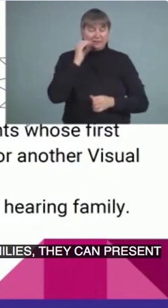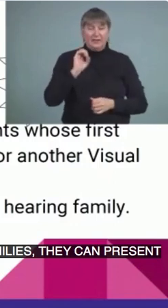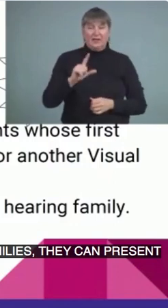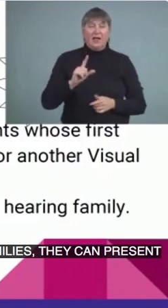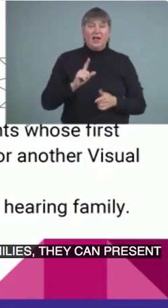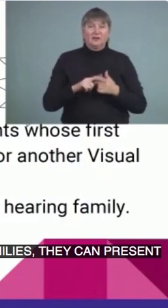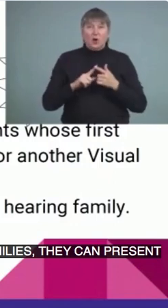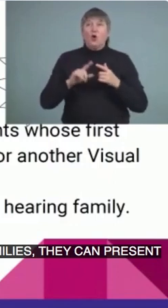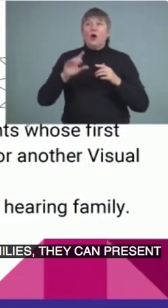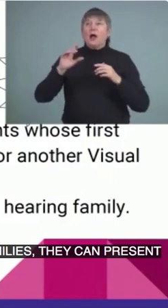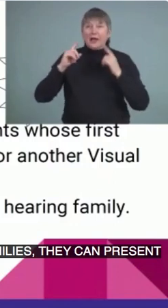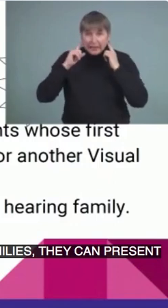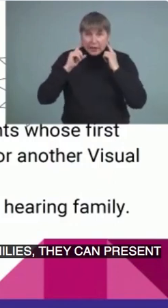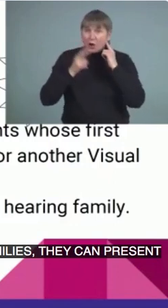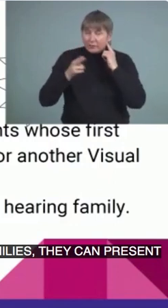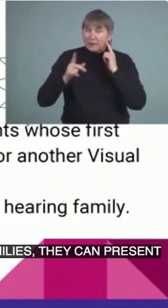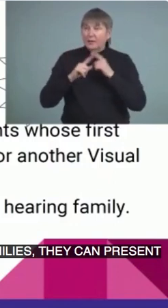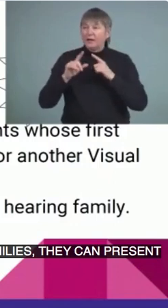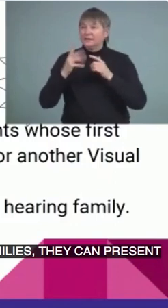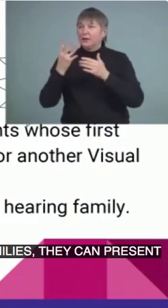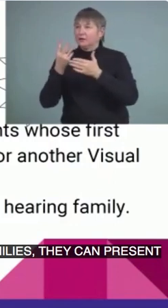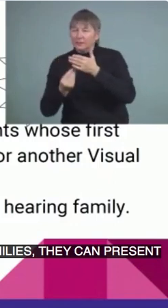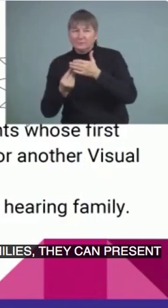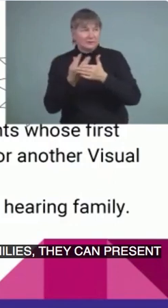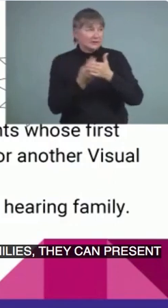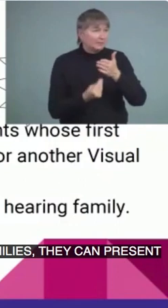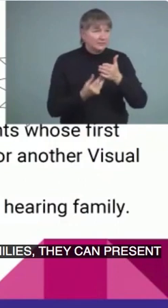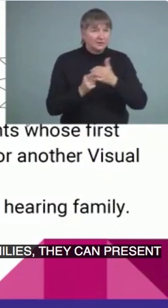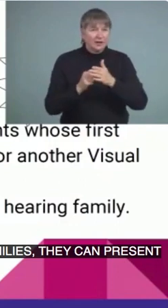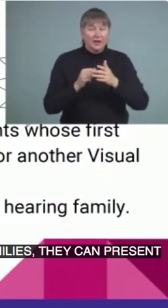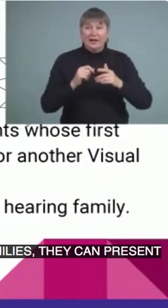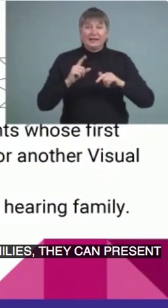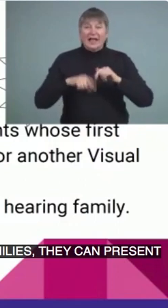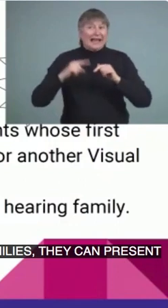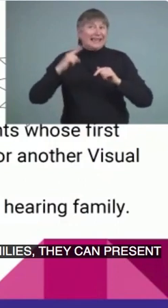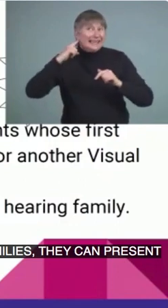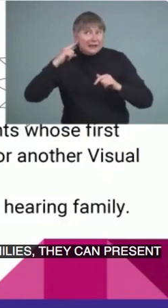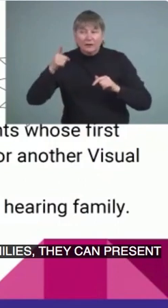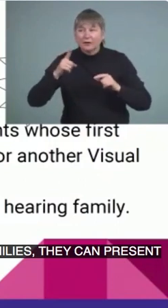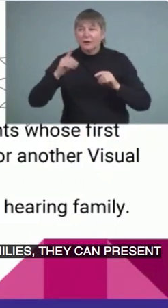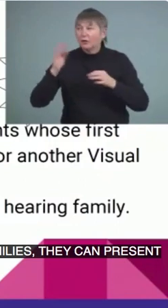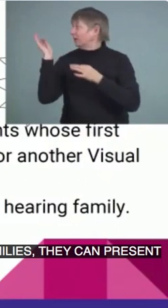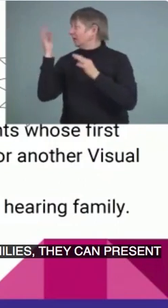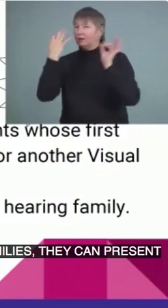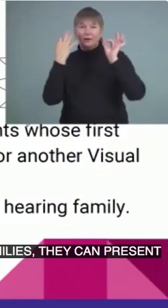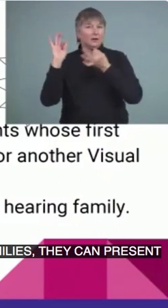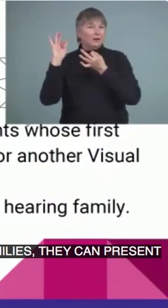gaps in it because of their, you know, challenge to overhear. You know, acquiring a language is